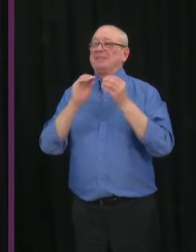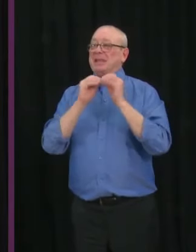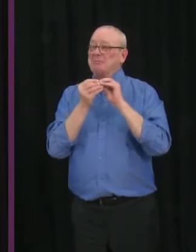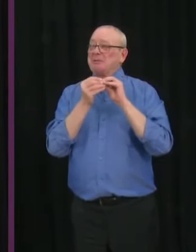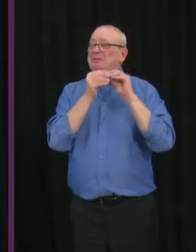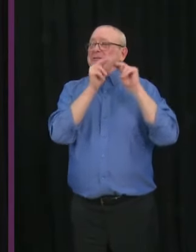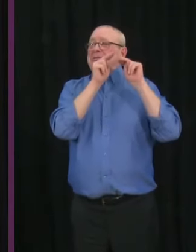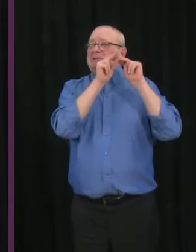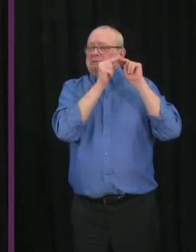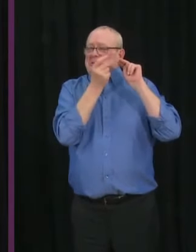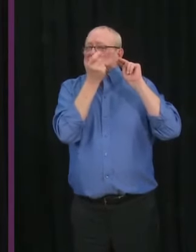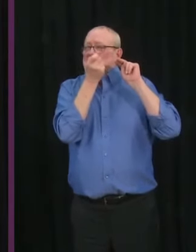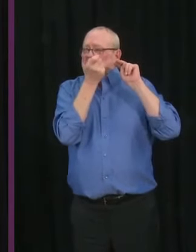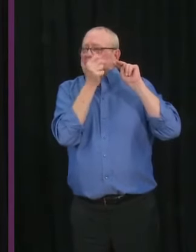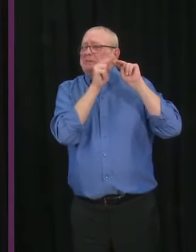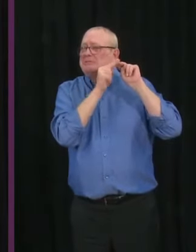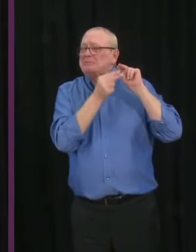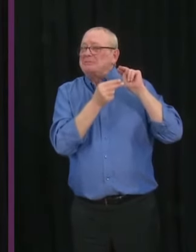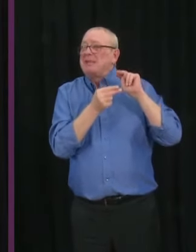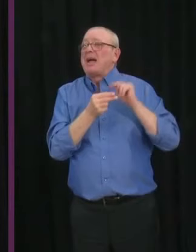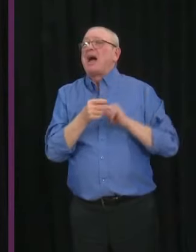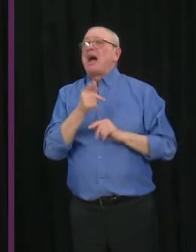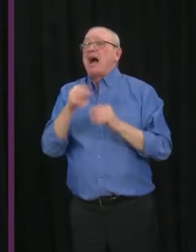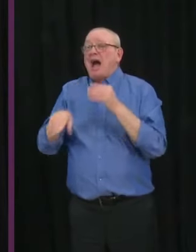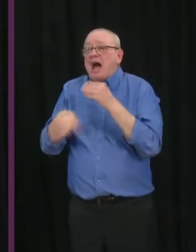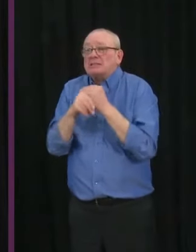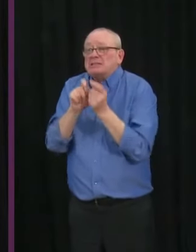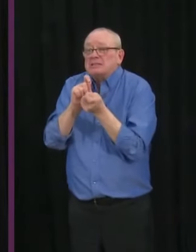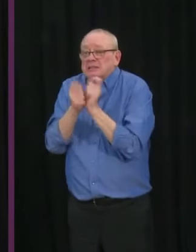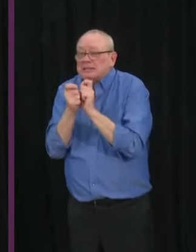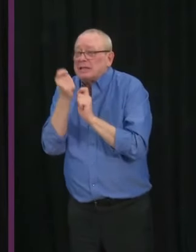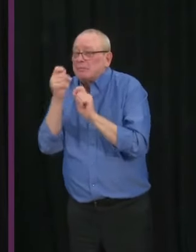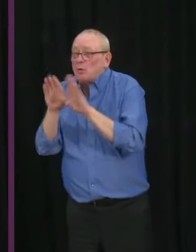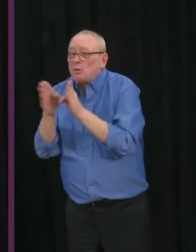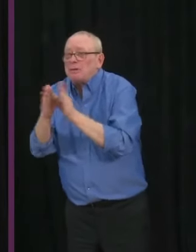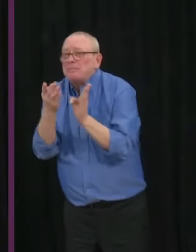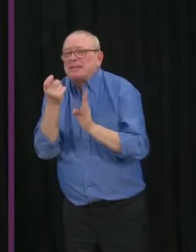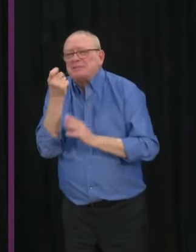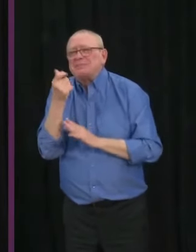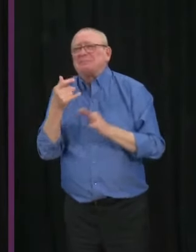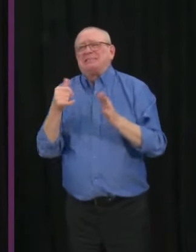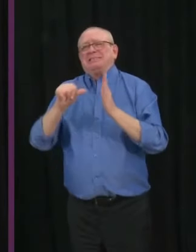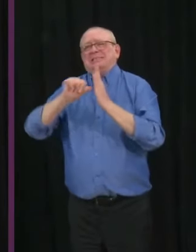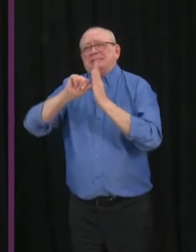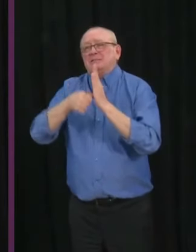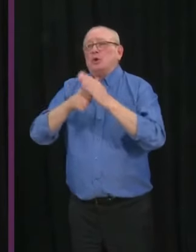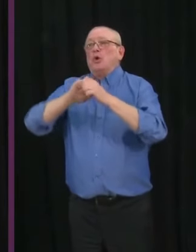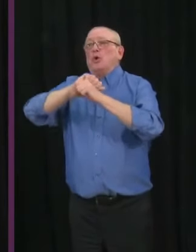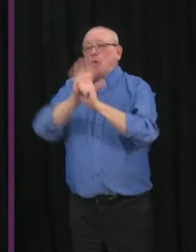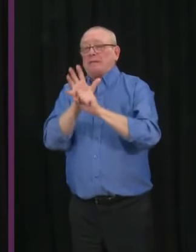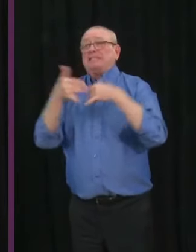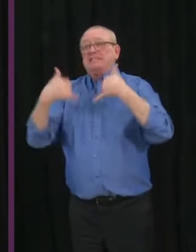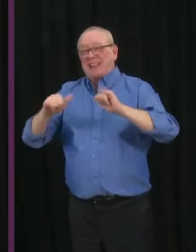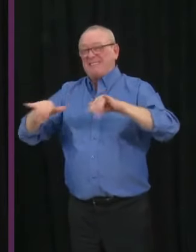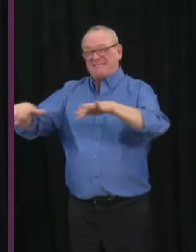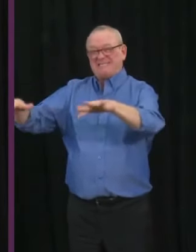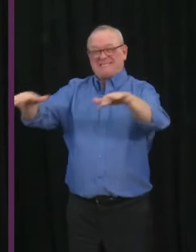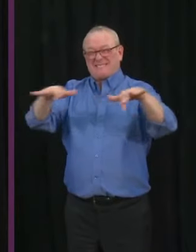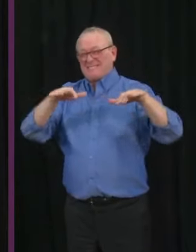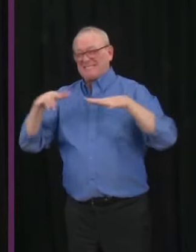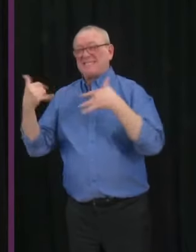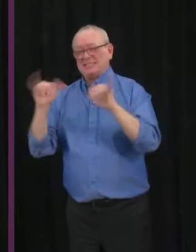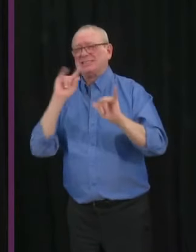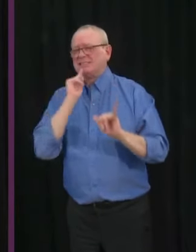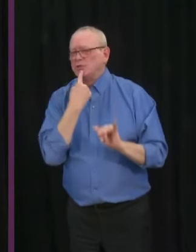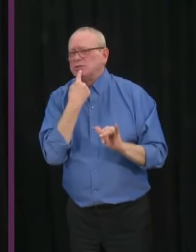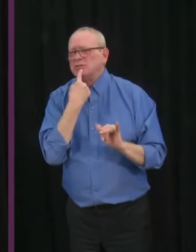are relaxing some measures, I want to stress the situation remains serious. Our numbers remain high, and our health system is